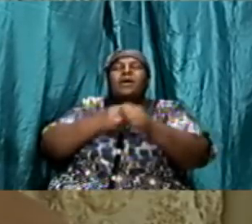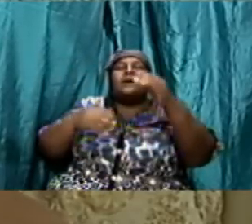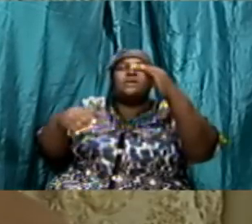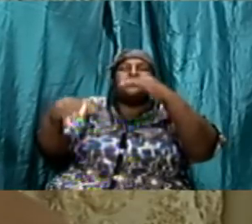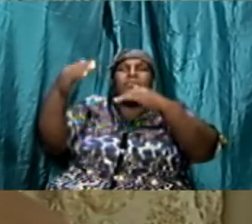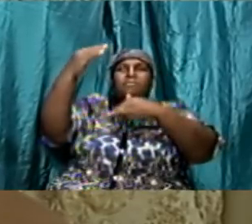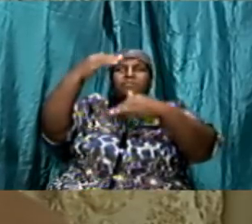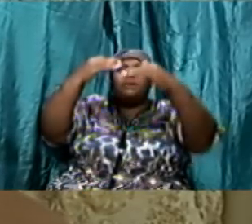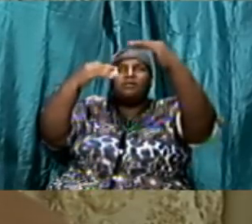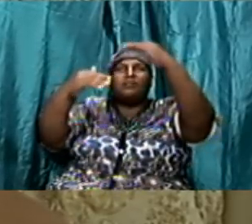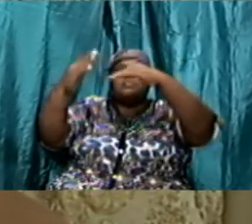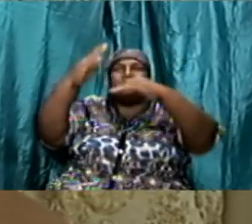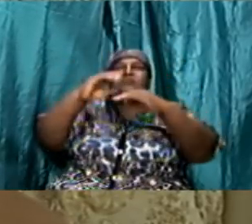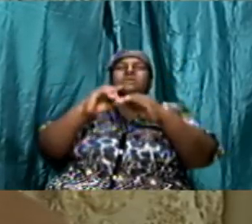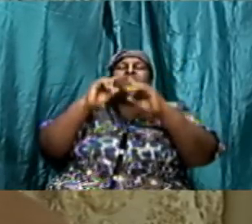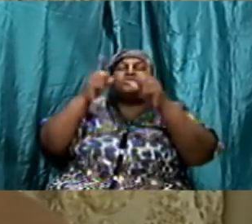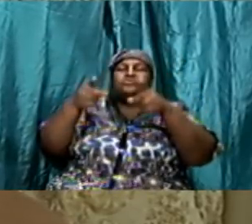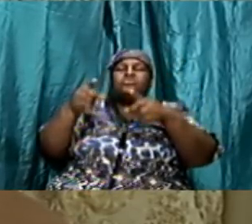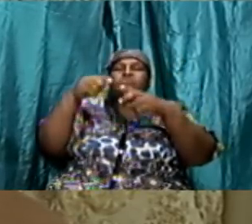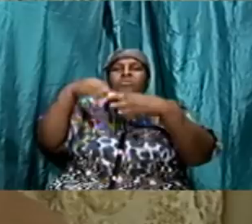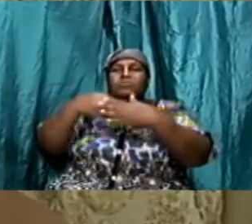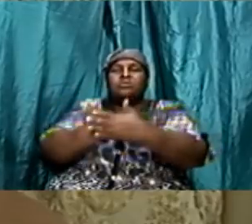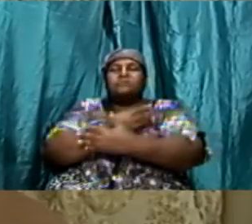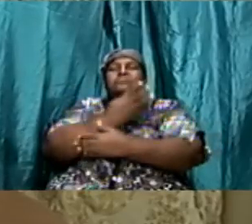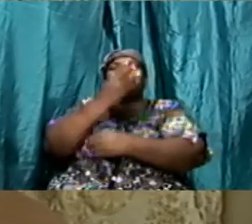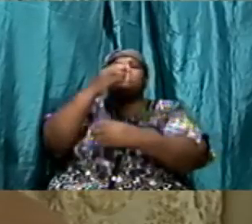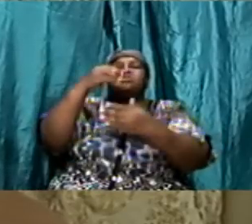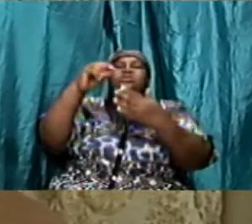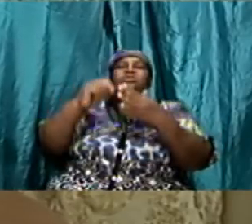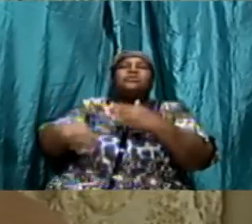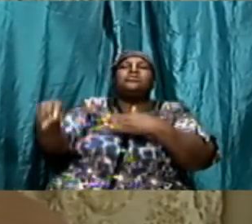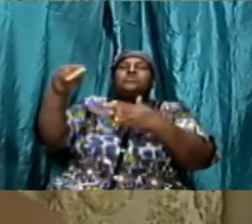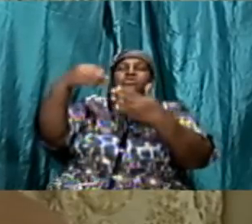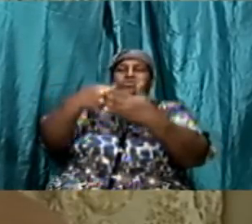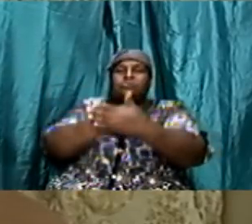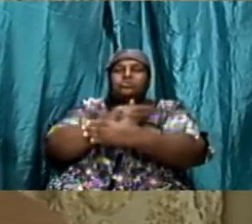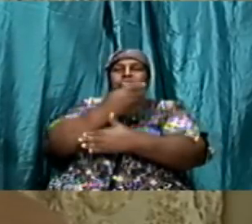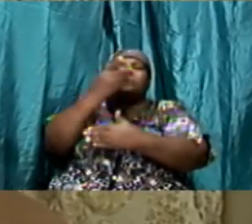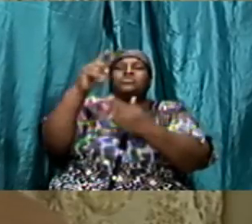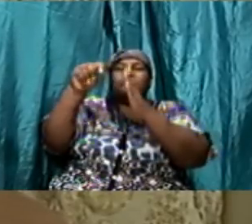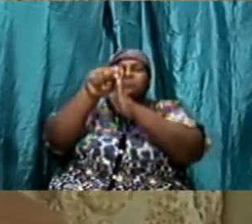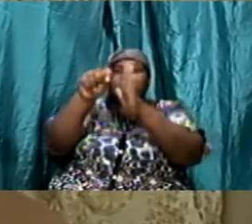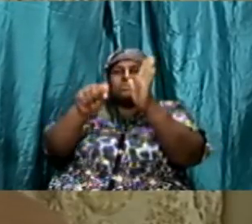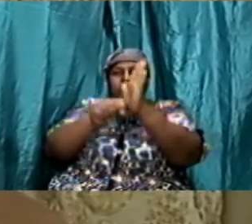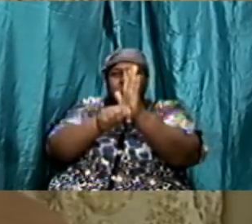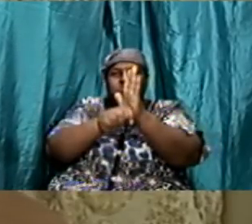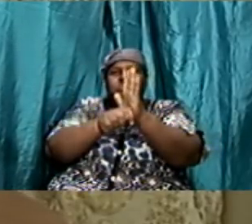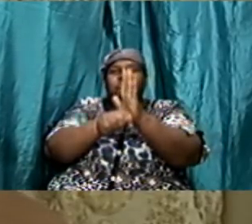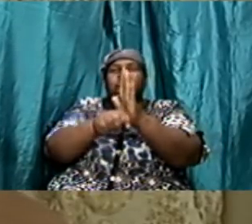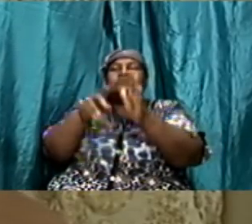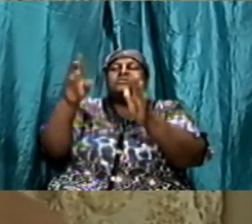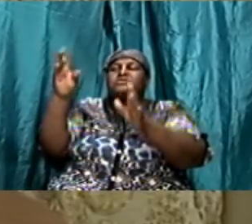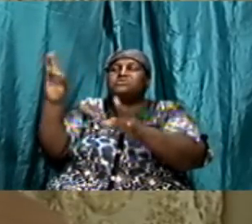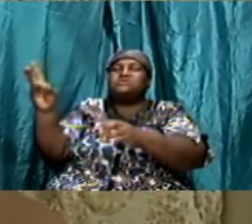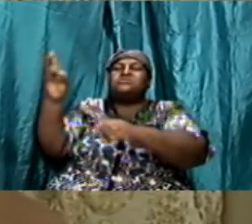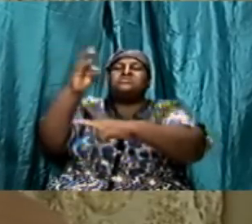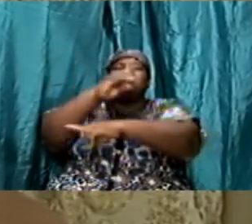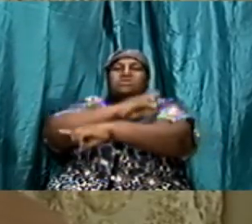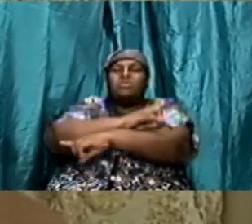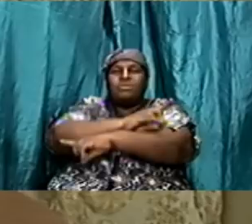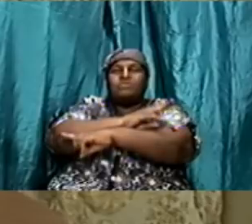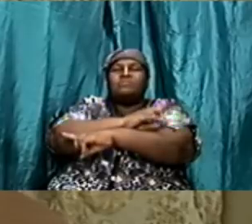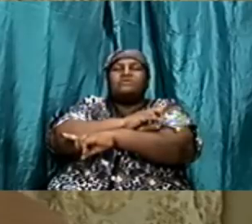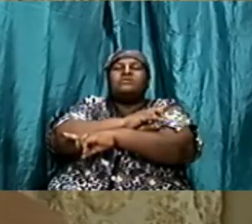as we go into the new testament and rightly see what this sabbath issue is about amen we